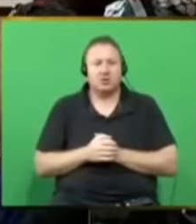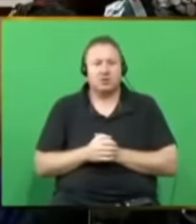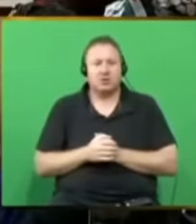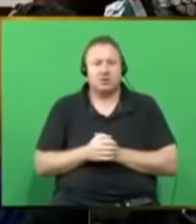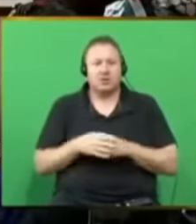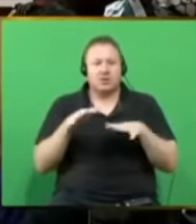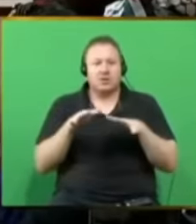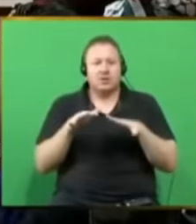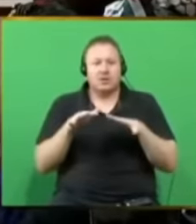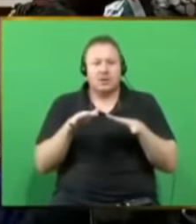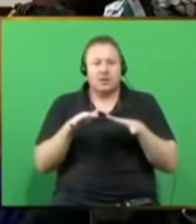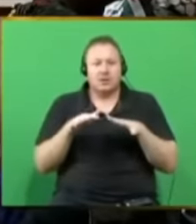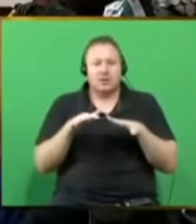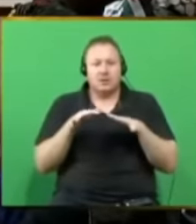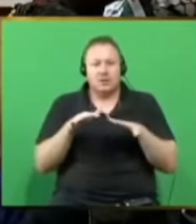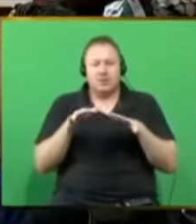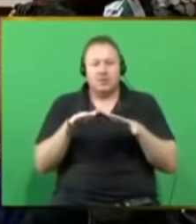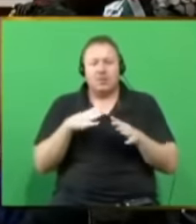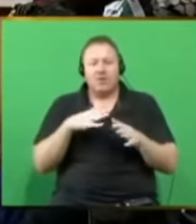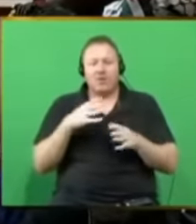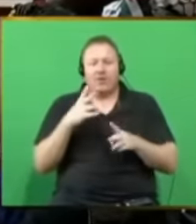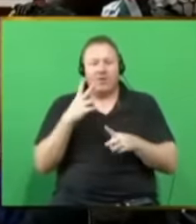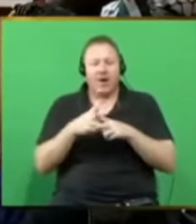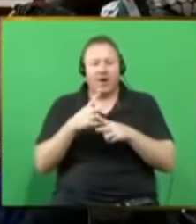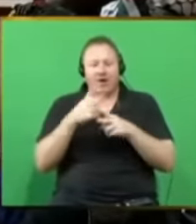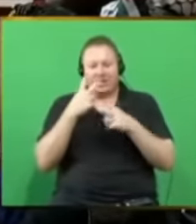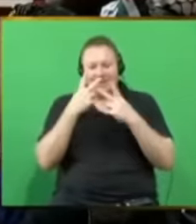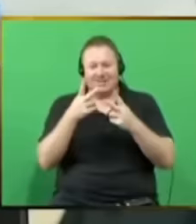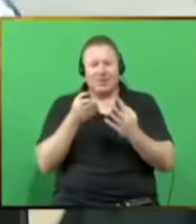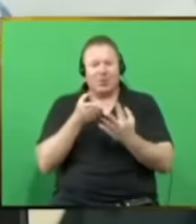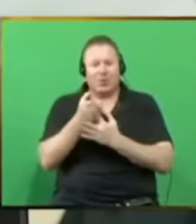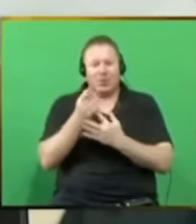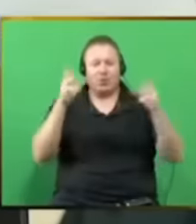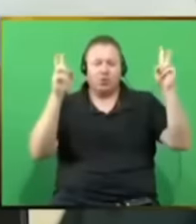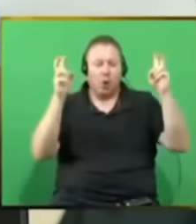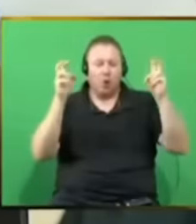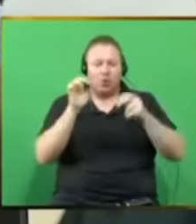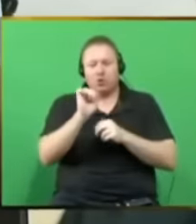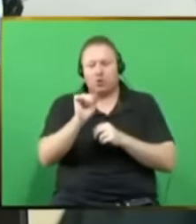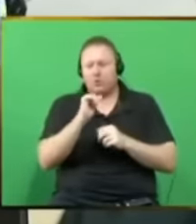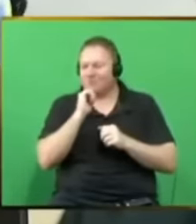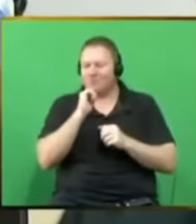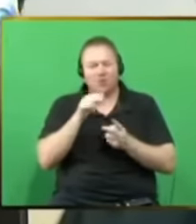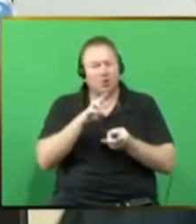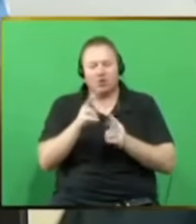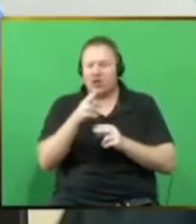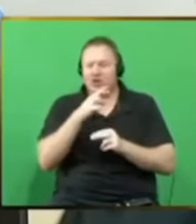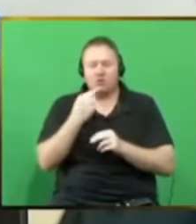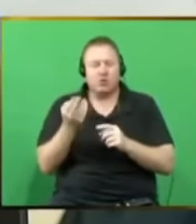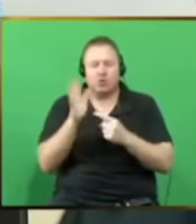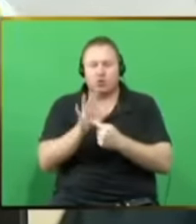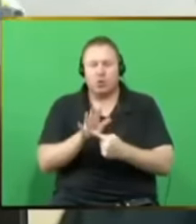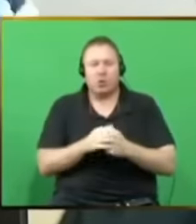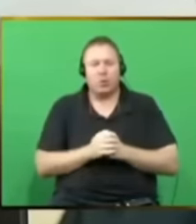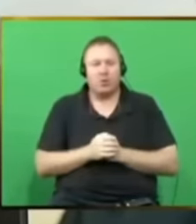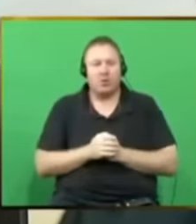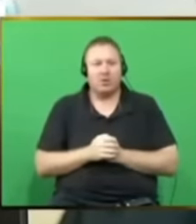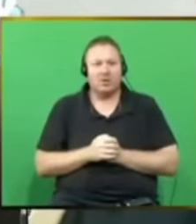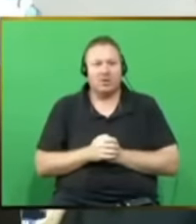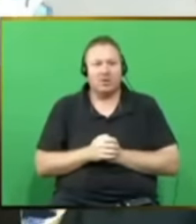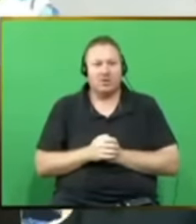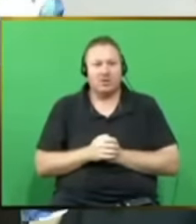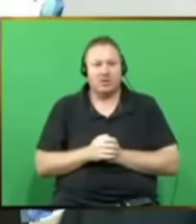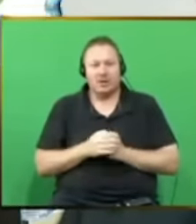finally seen through your sloganeering, which does not translate to real change for the people who need it most. Your